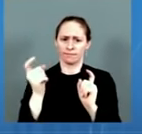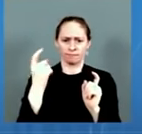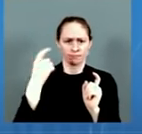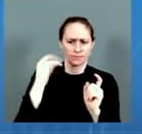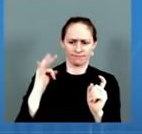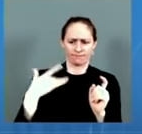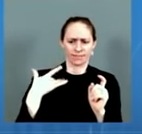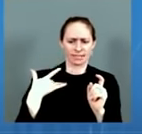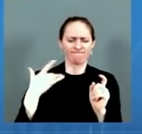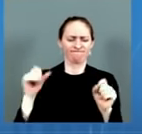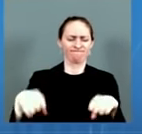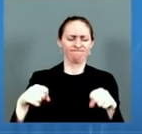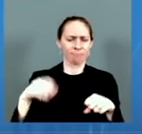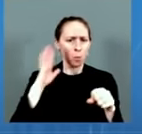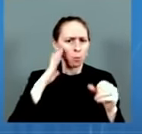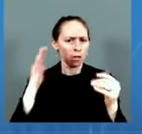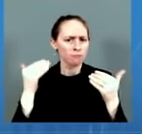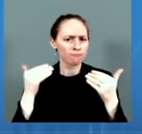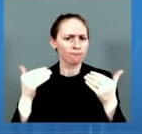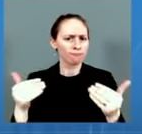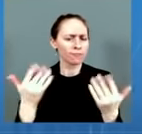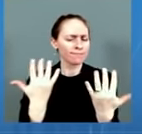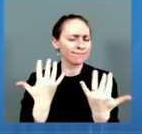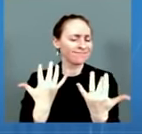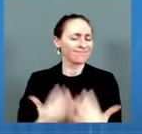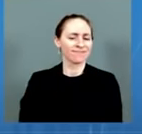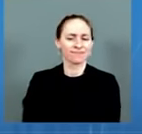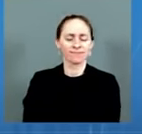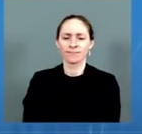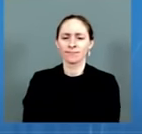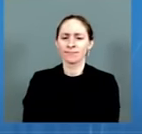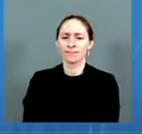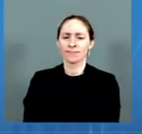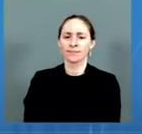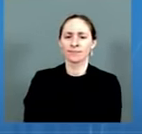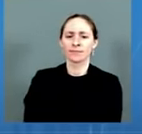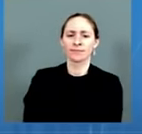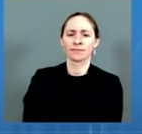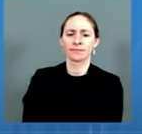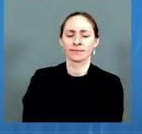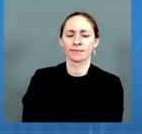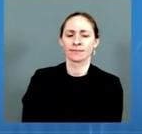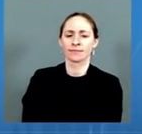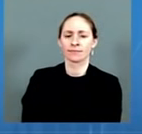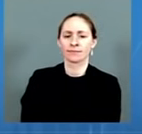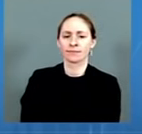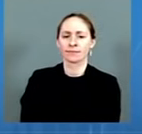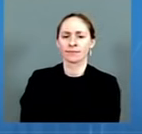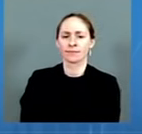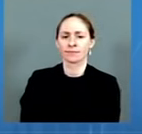Next question. All right, go through a few more. Josh Wingrove at Bloomberg.